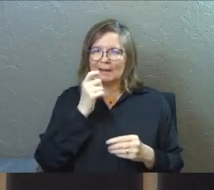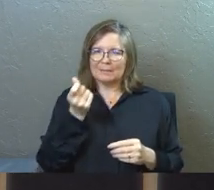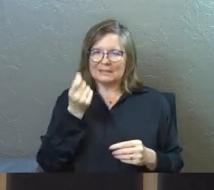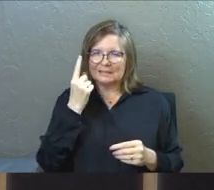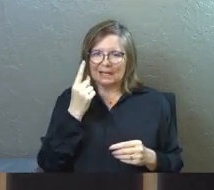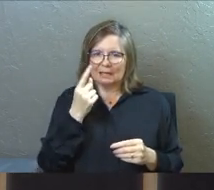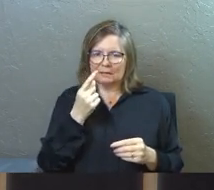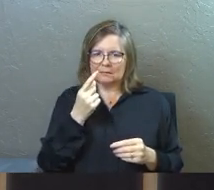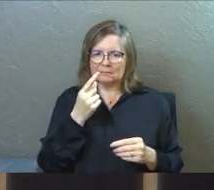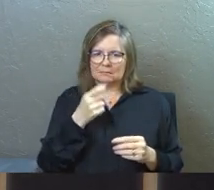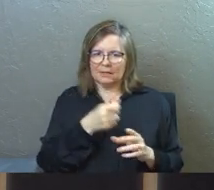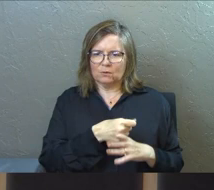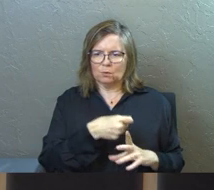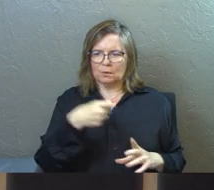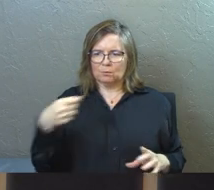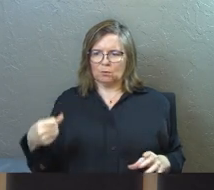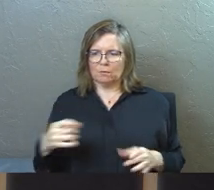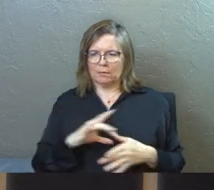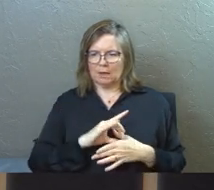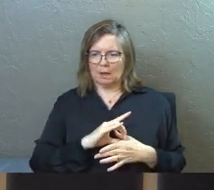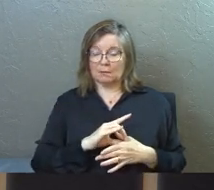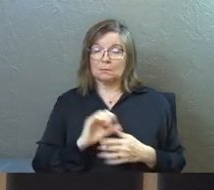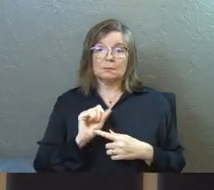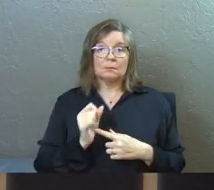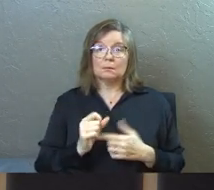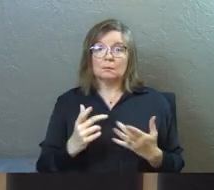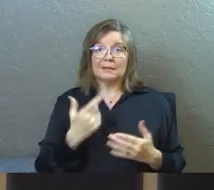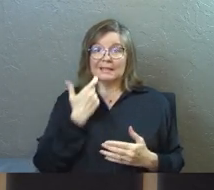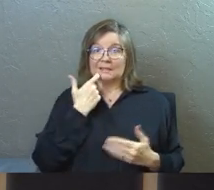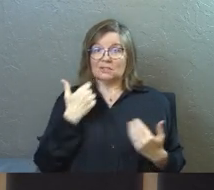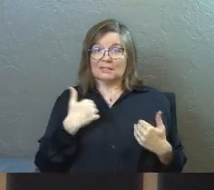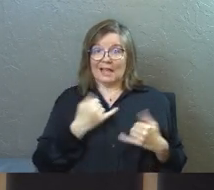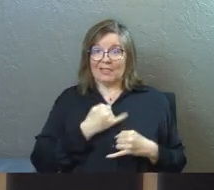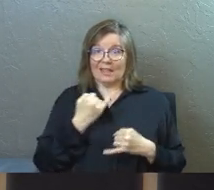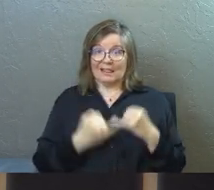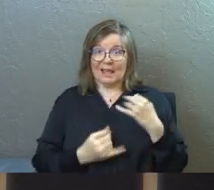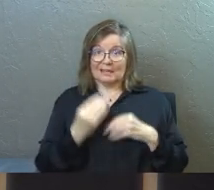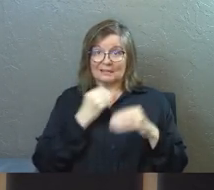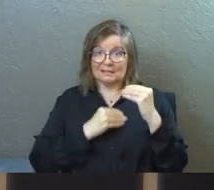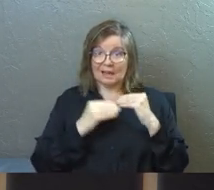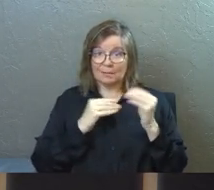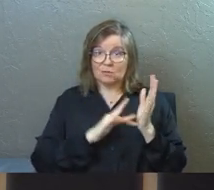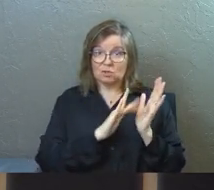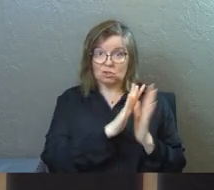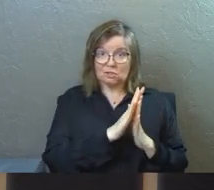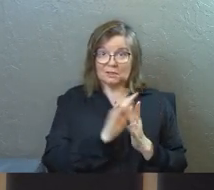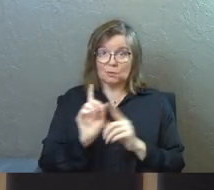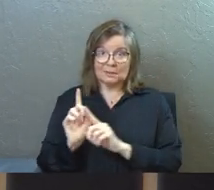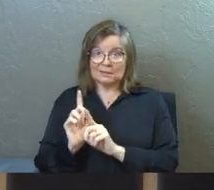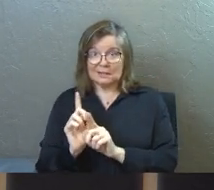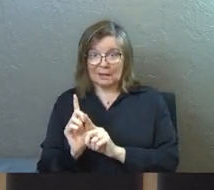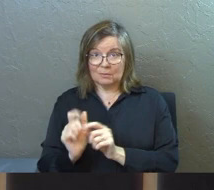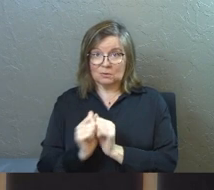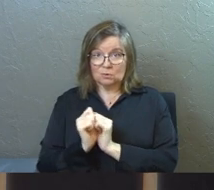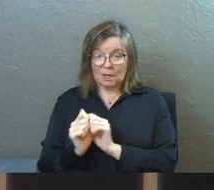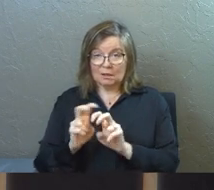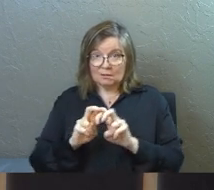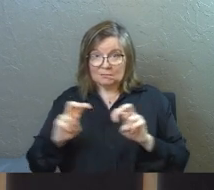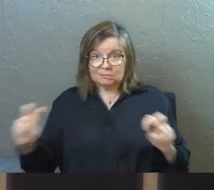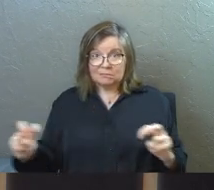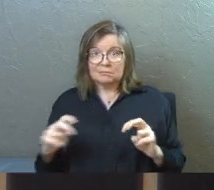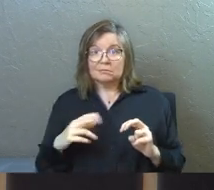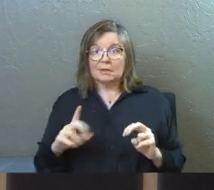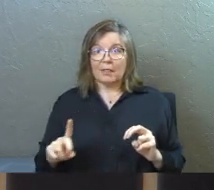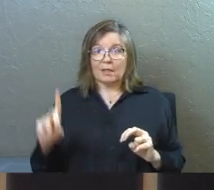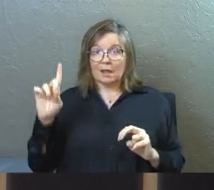going to make sense out of its context. The context is, is that they just had the last supper, Jesus and his disciples. Do you remember that? When they're in the